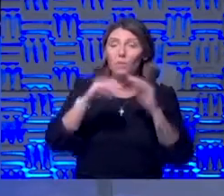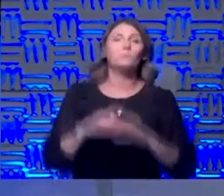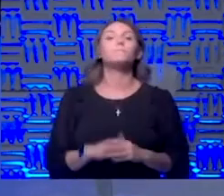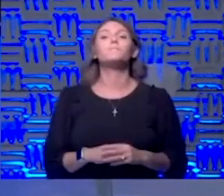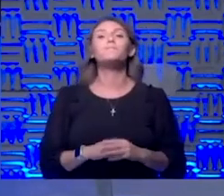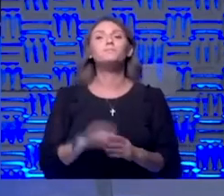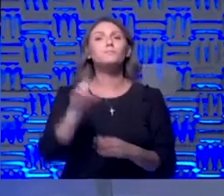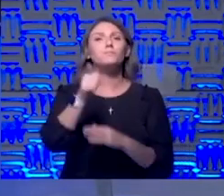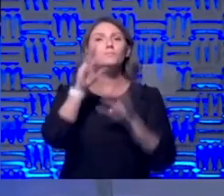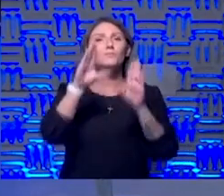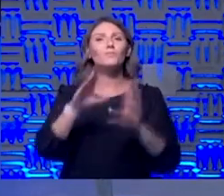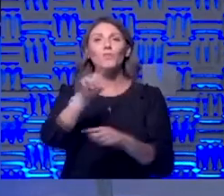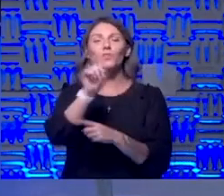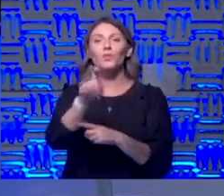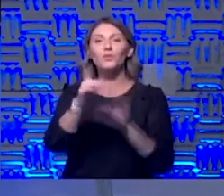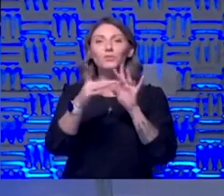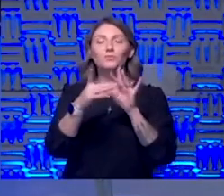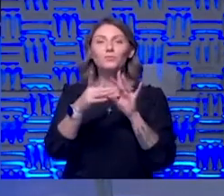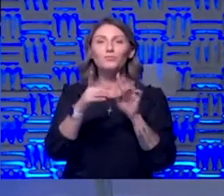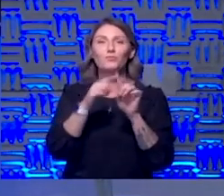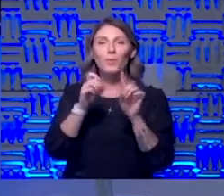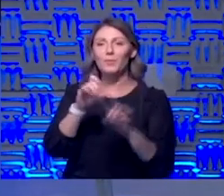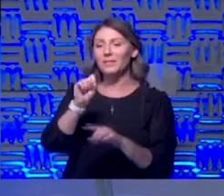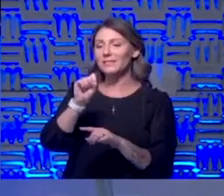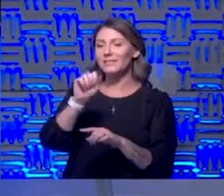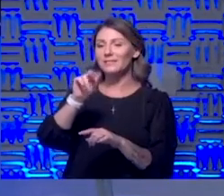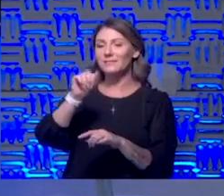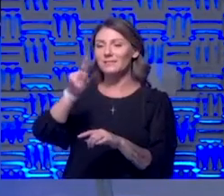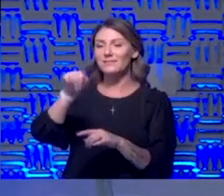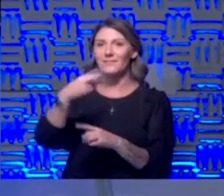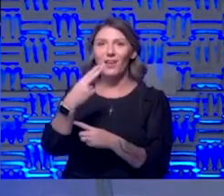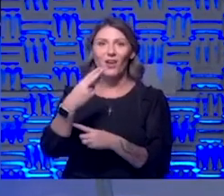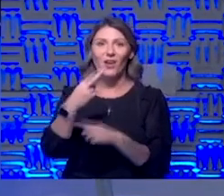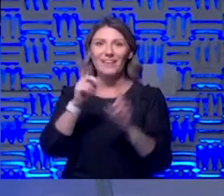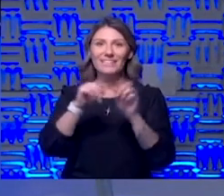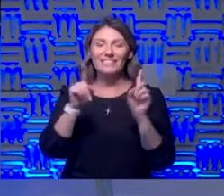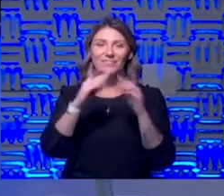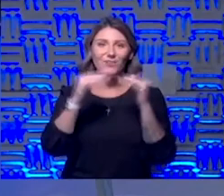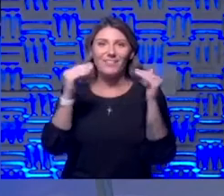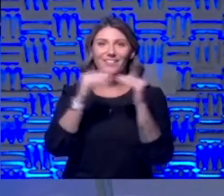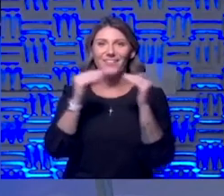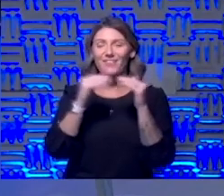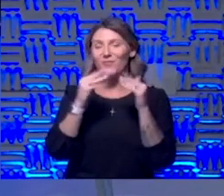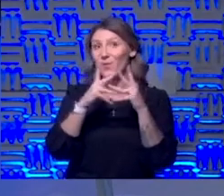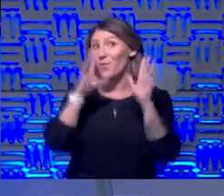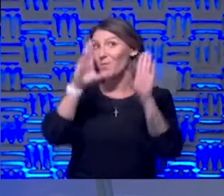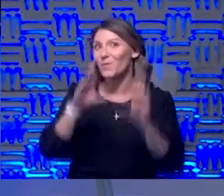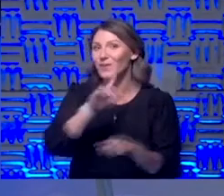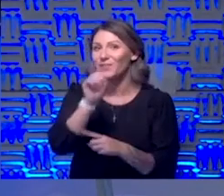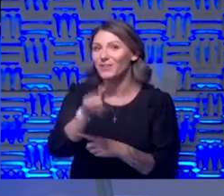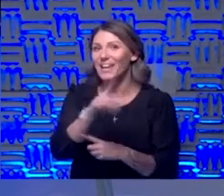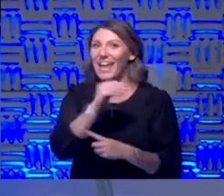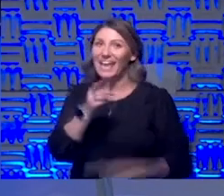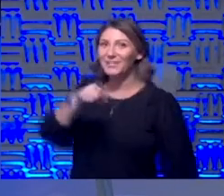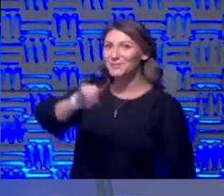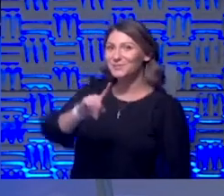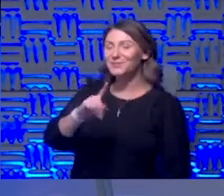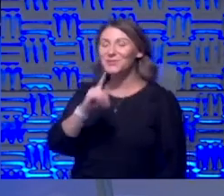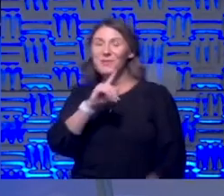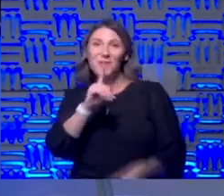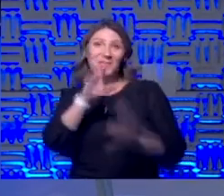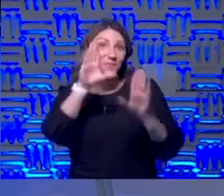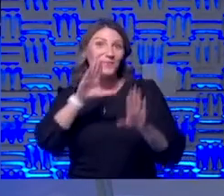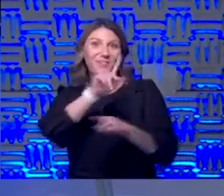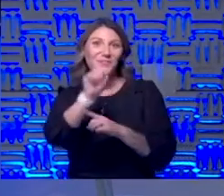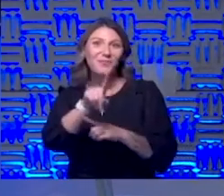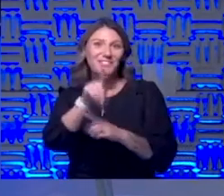another great question from sarah um i probably have a different level of what i think is a great question and what you guys think is a great question best doctors